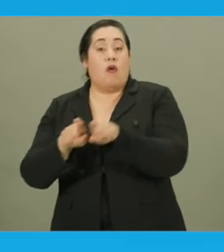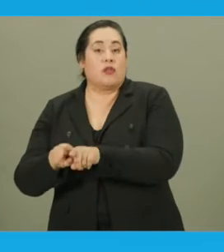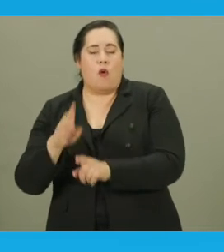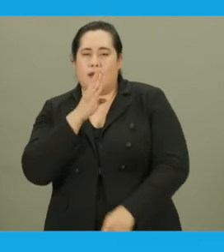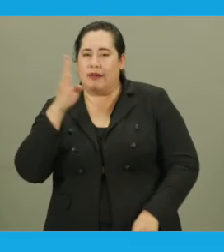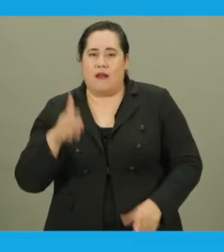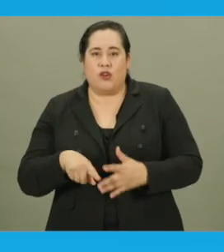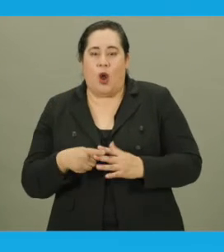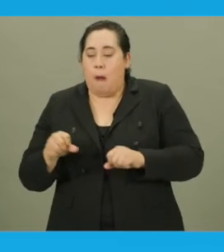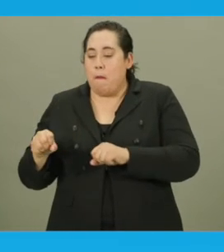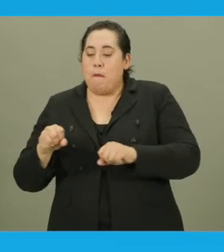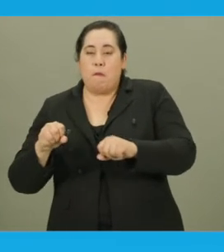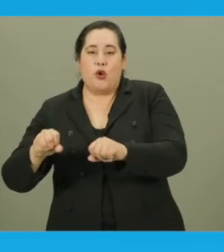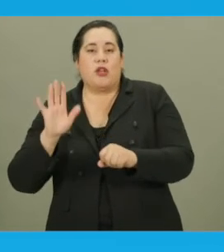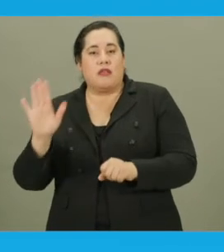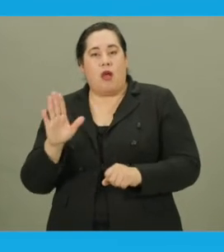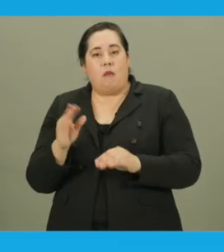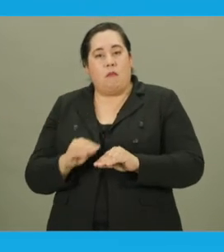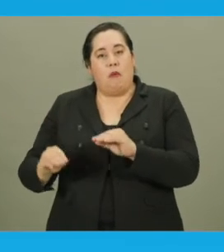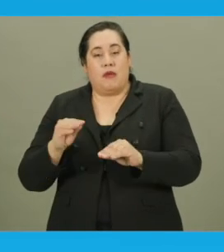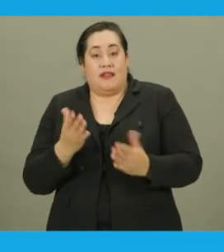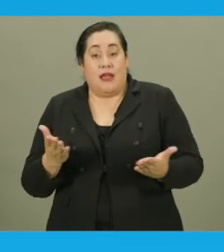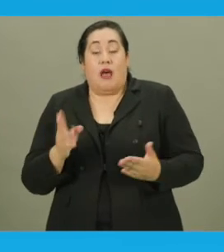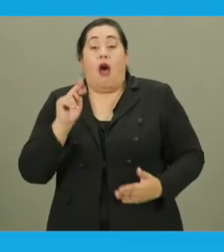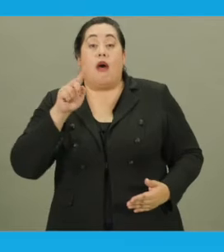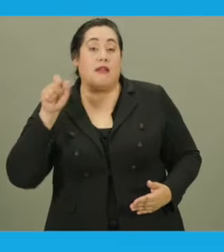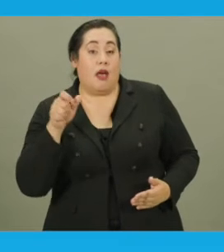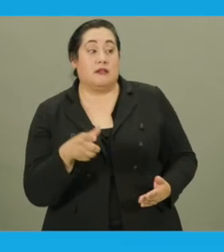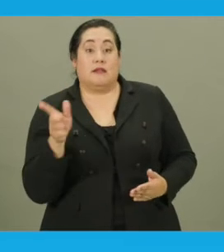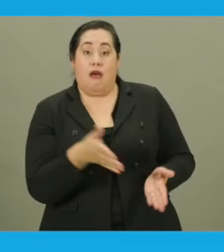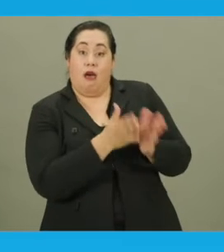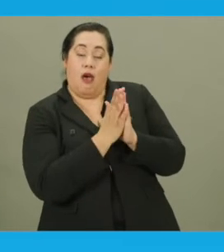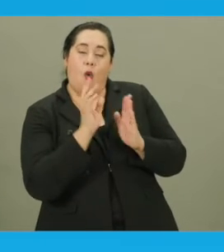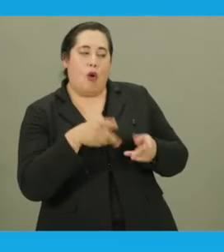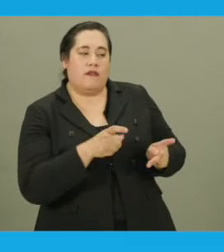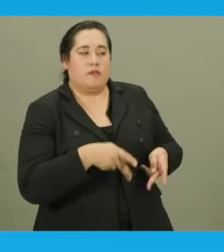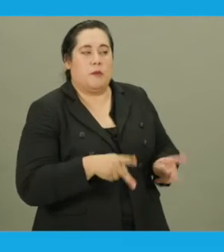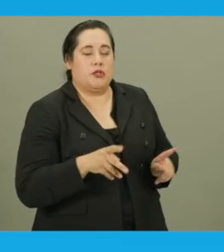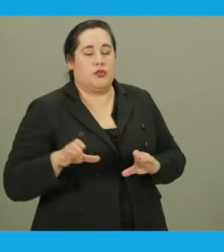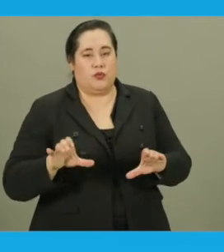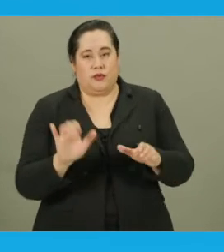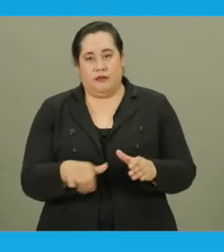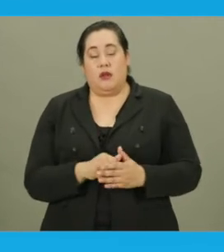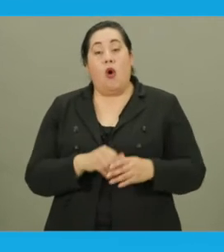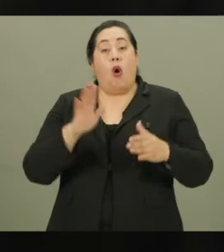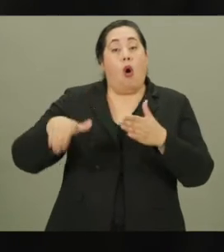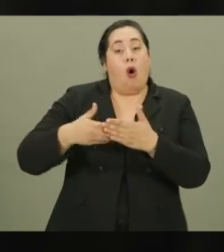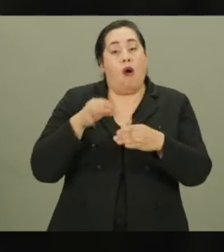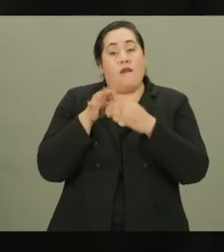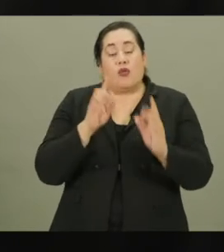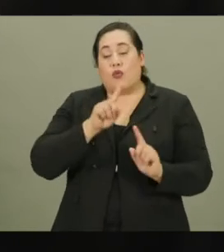Also, never start pushing the mobility device unless the person asks for it or gives you permission to do so.